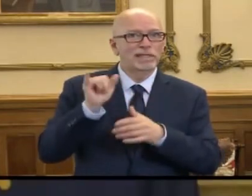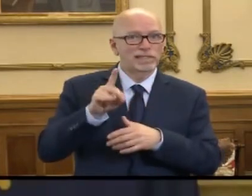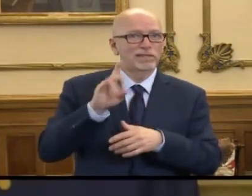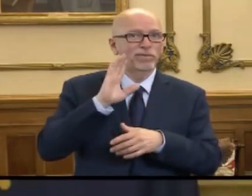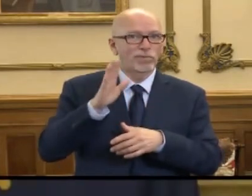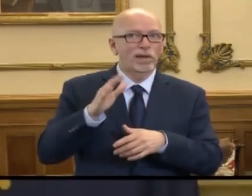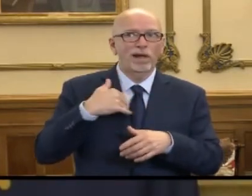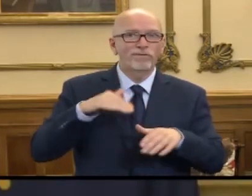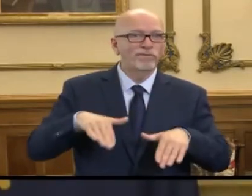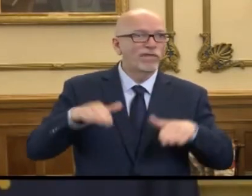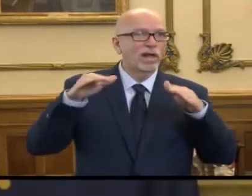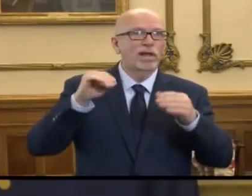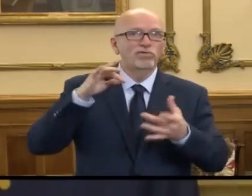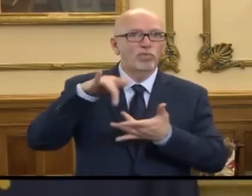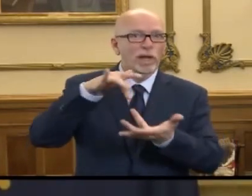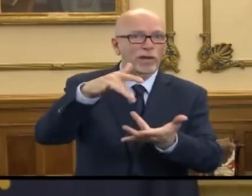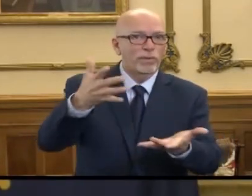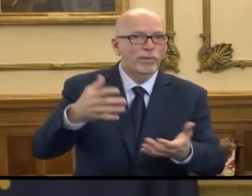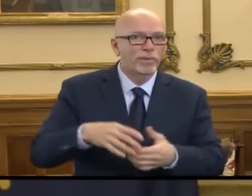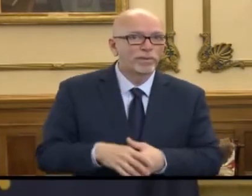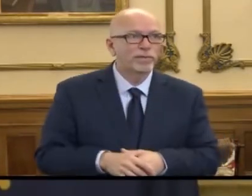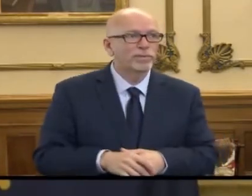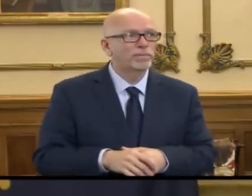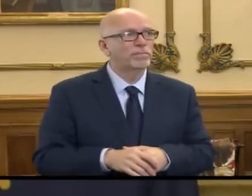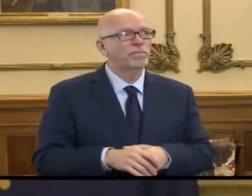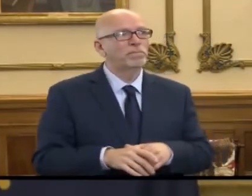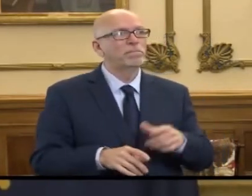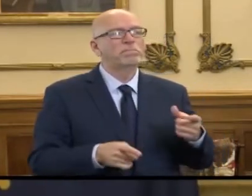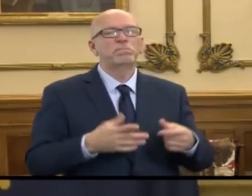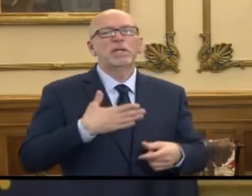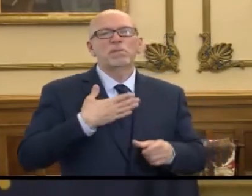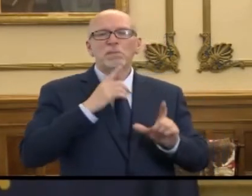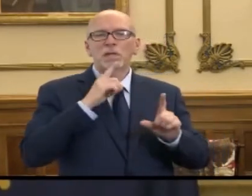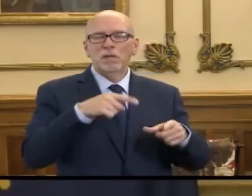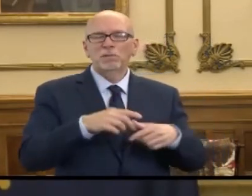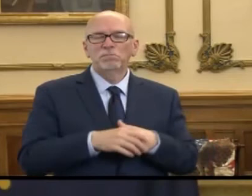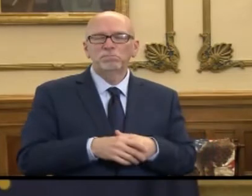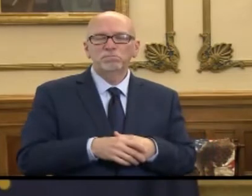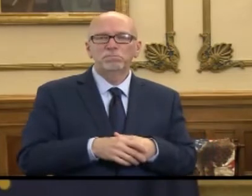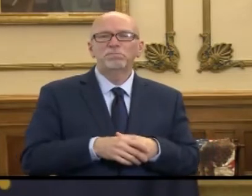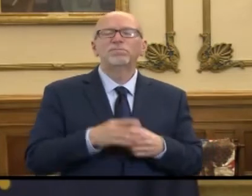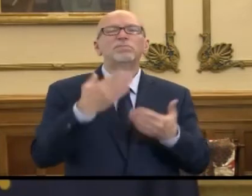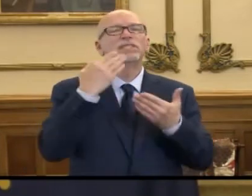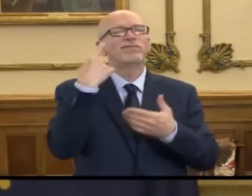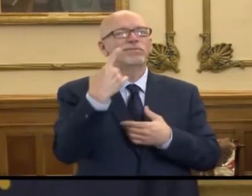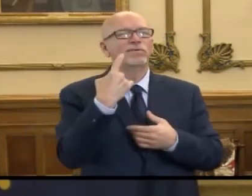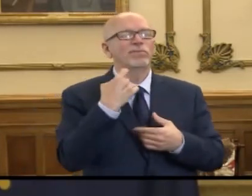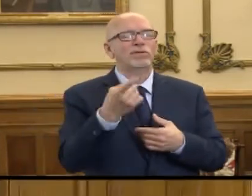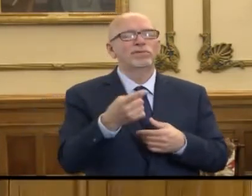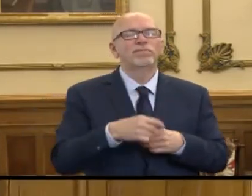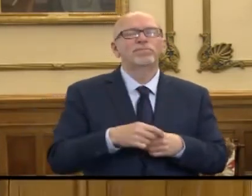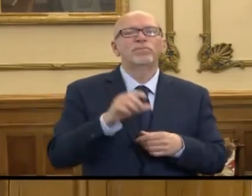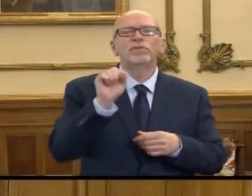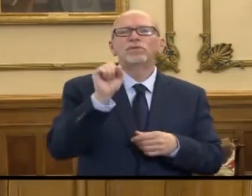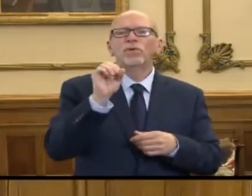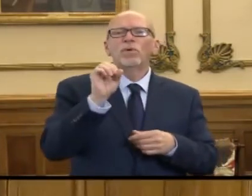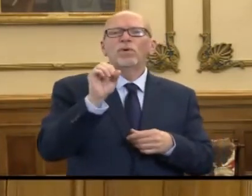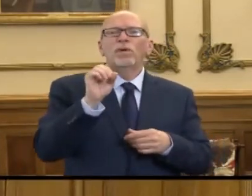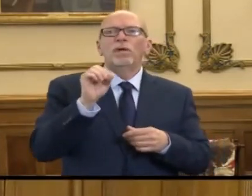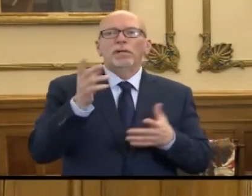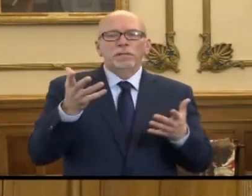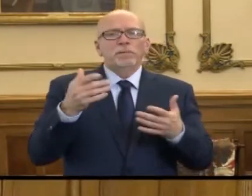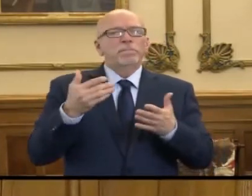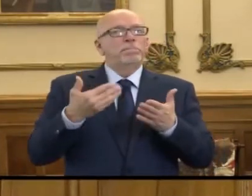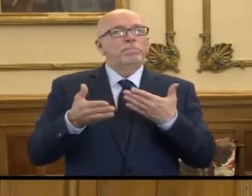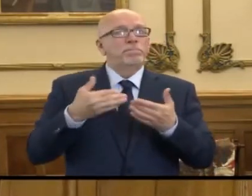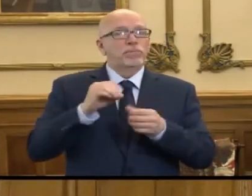we get floods and also tornadoes. Yep, you want to take that, Steve? I'm happy to. Thanks for the question. So in spite of